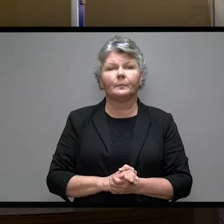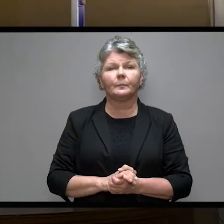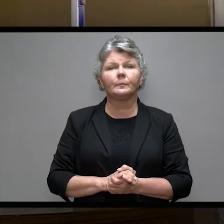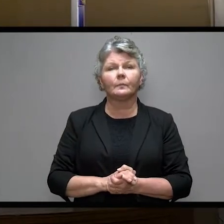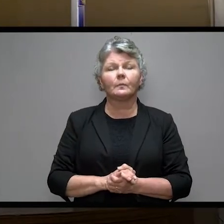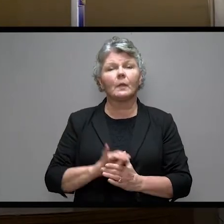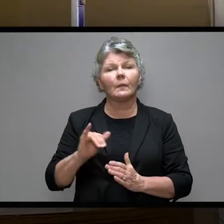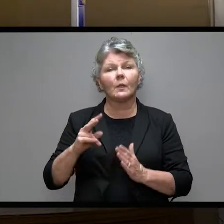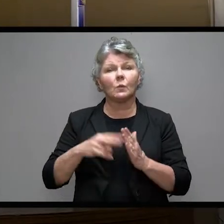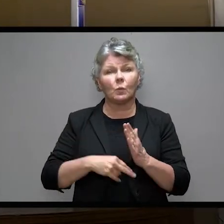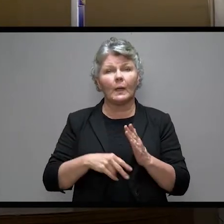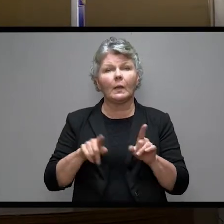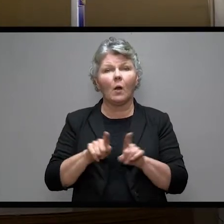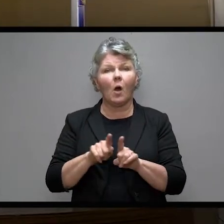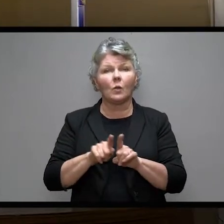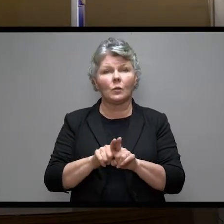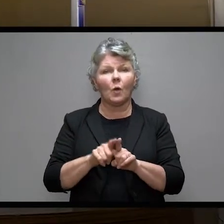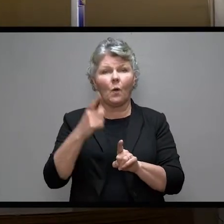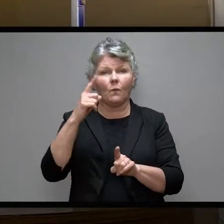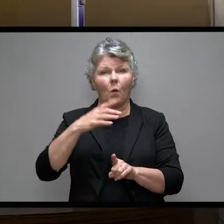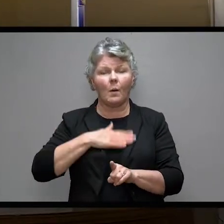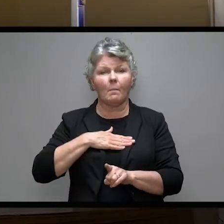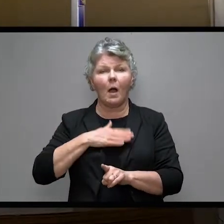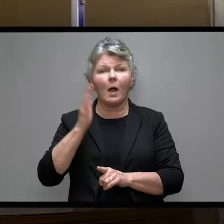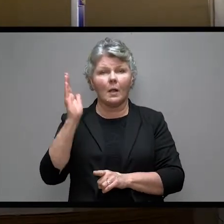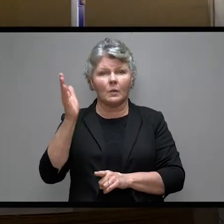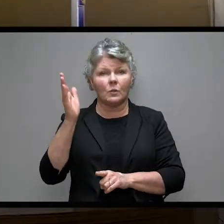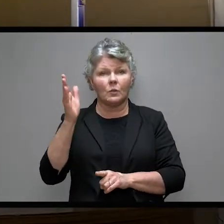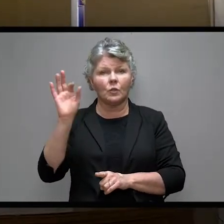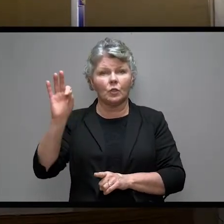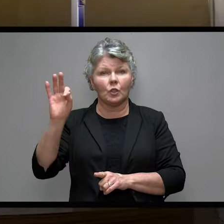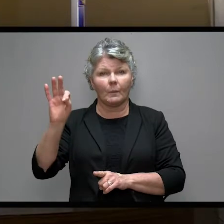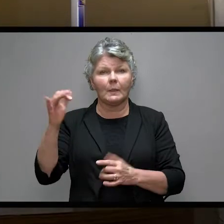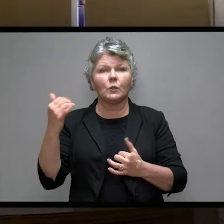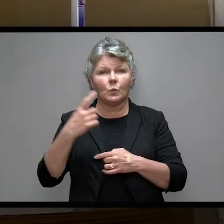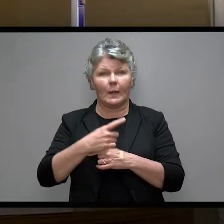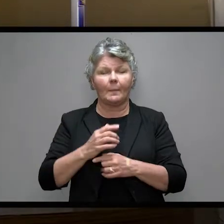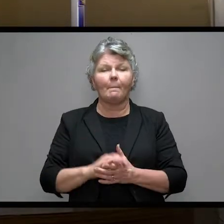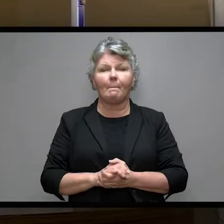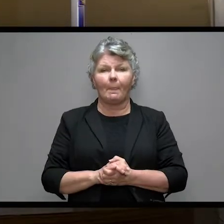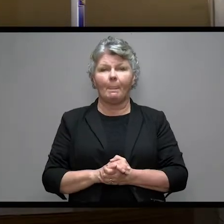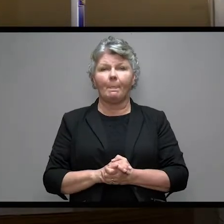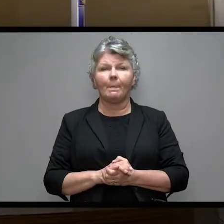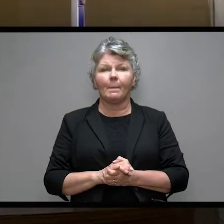This reading also serves, by the way, as our sermon text for today.